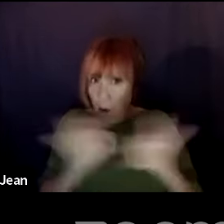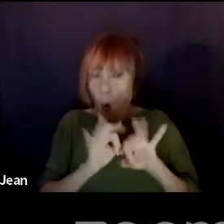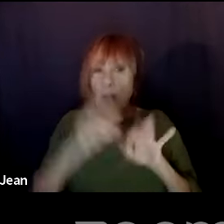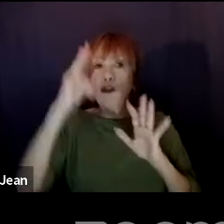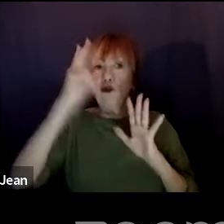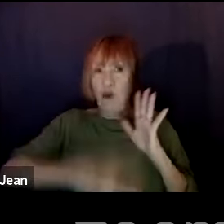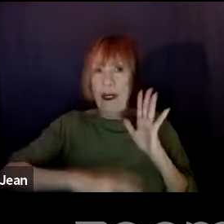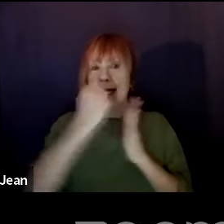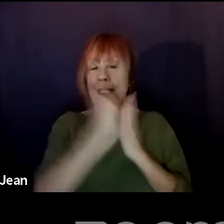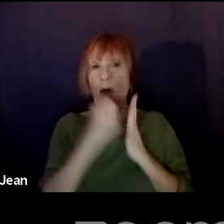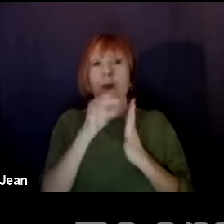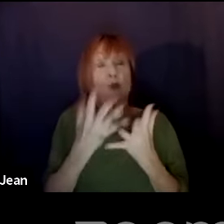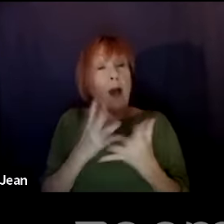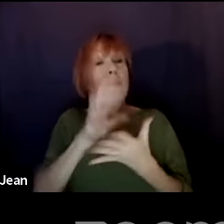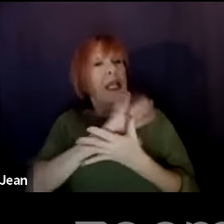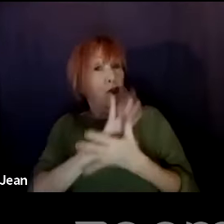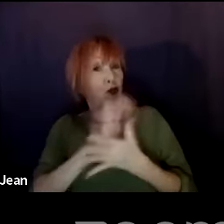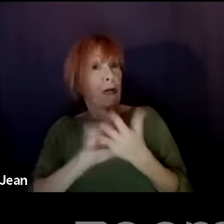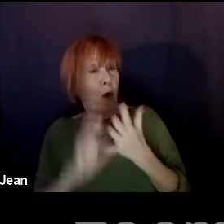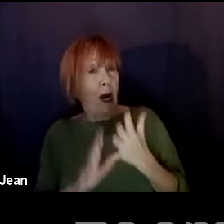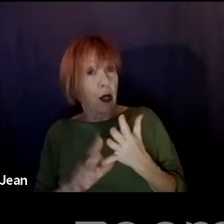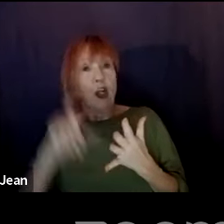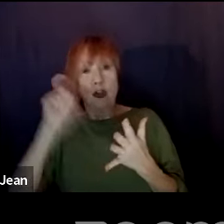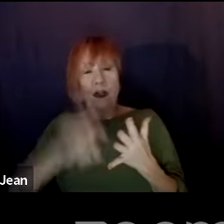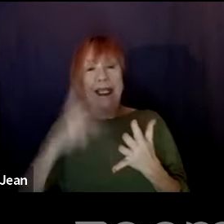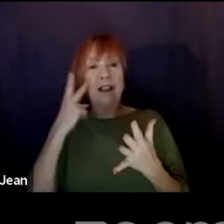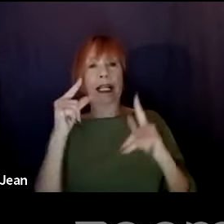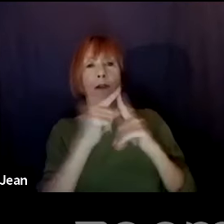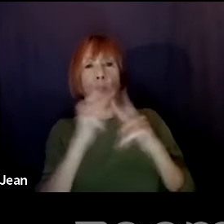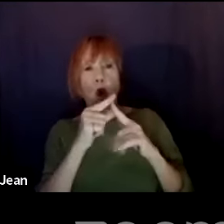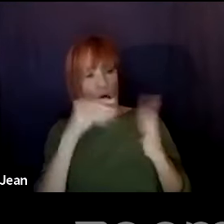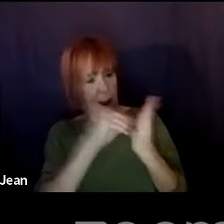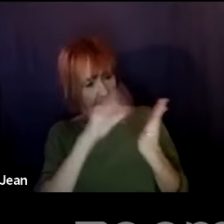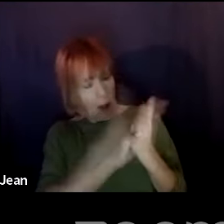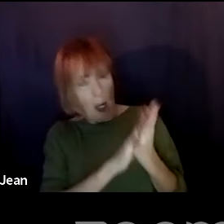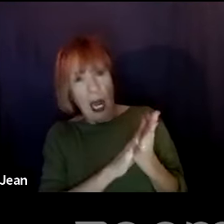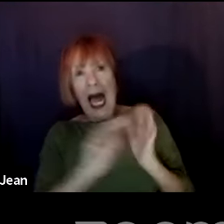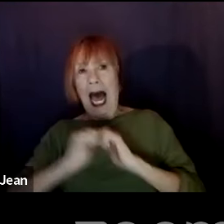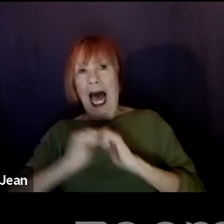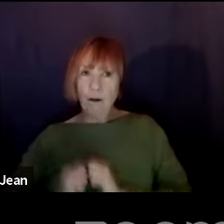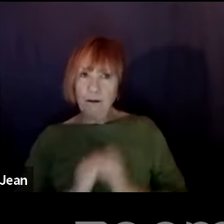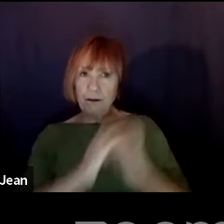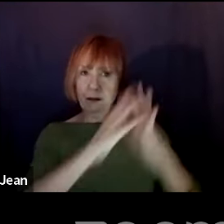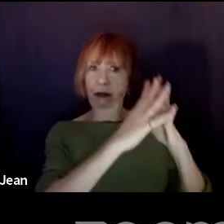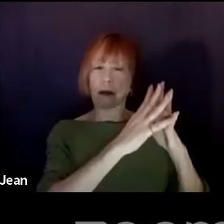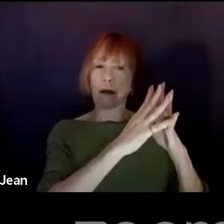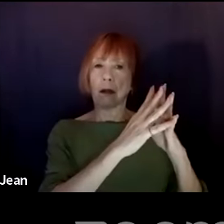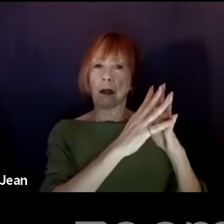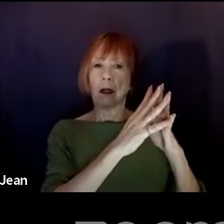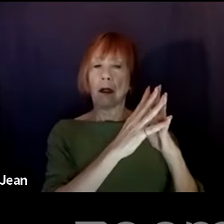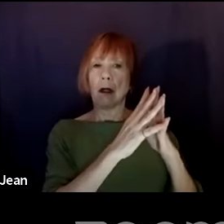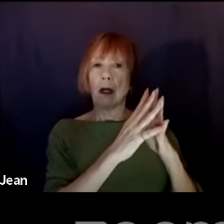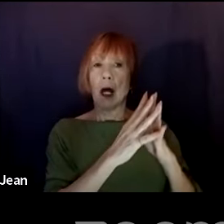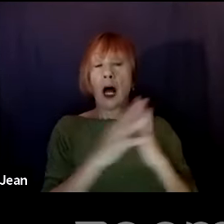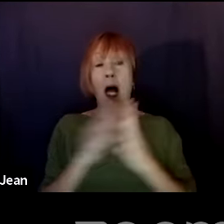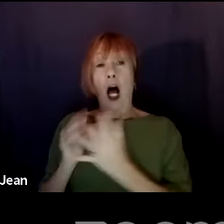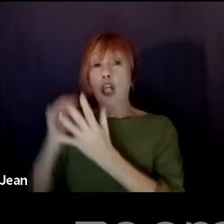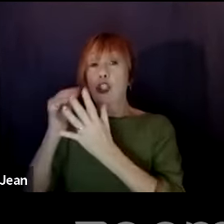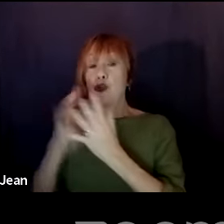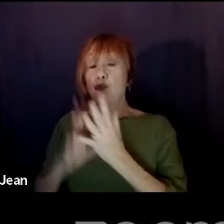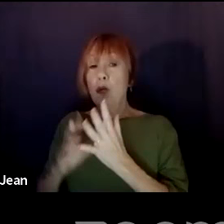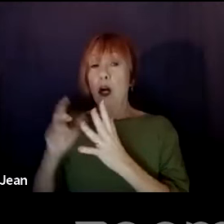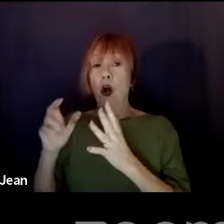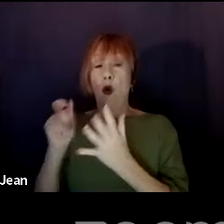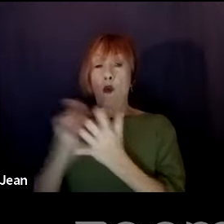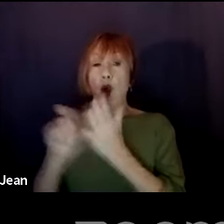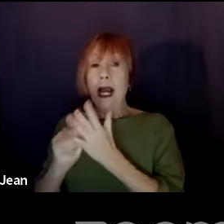screenwriter, because you need to see the words on the page and like Paul said, how they put it together. Any student that's writing action in